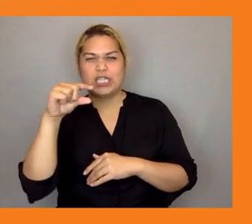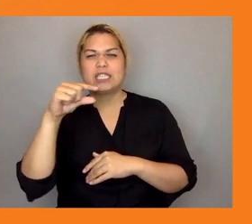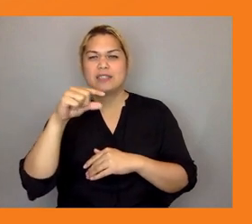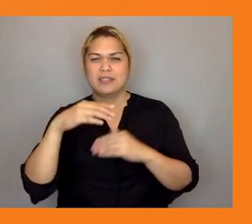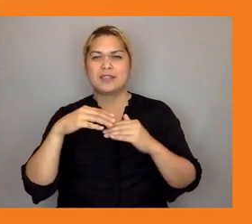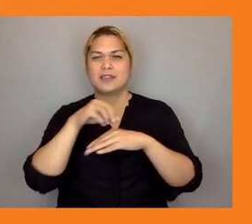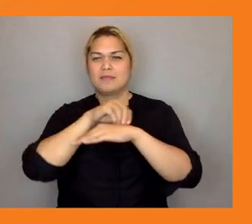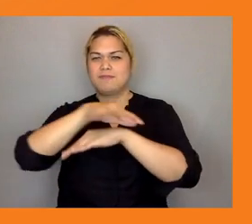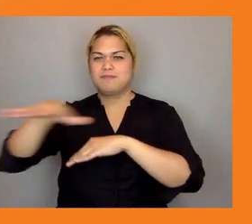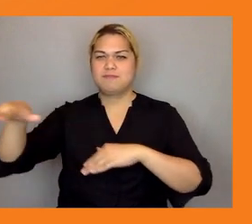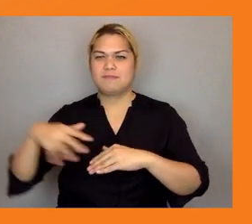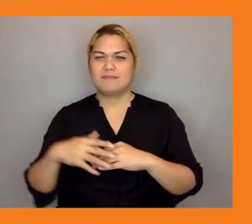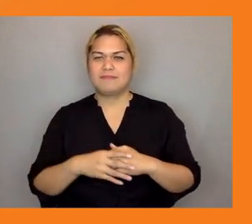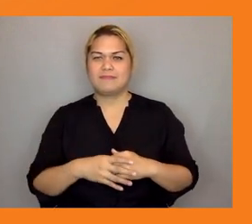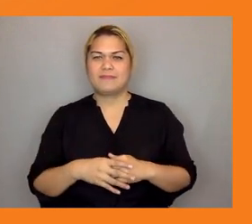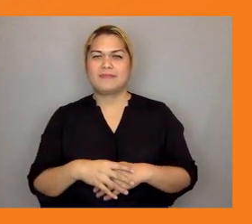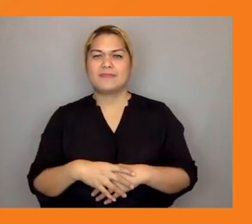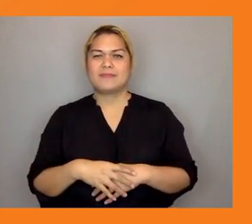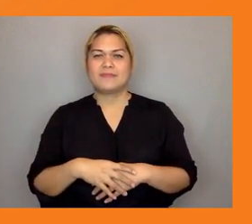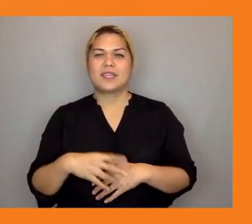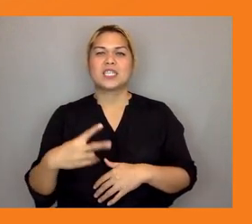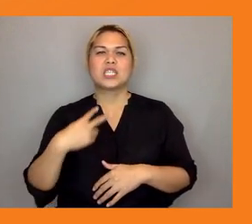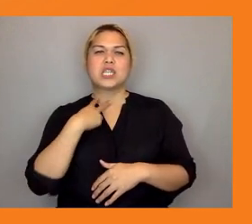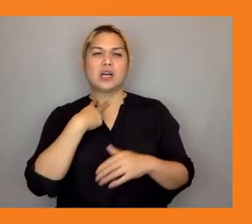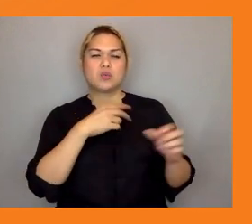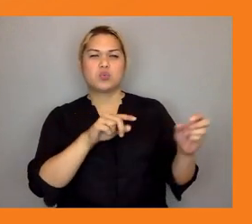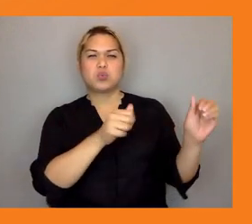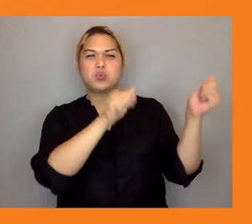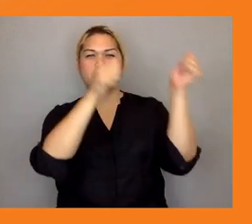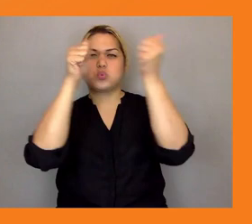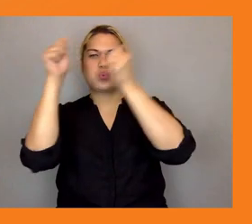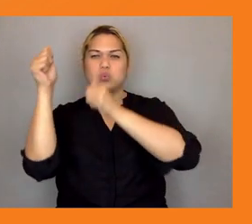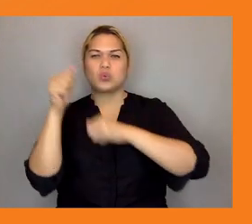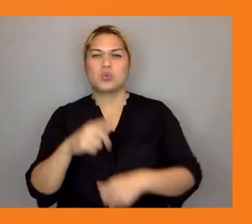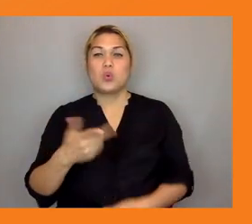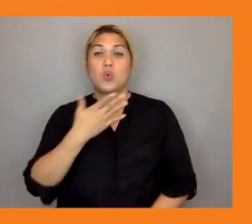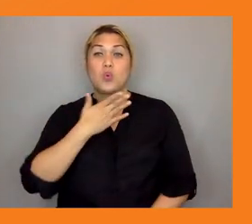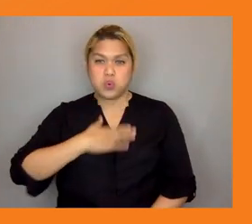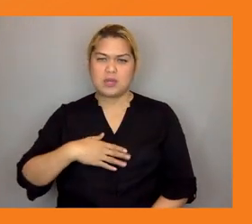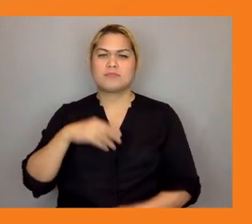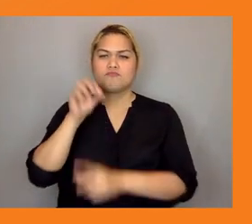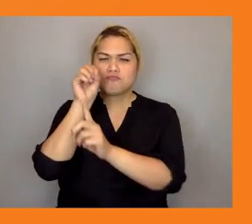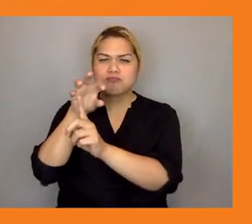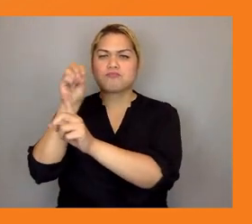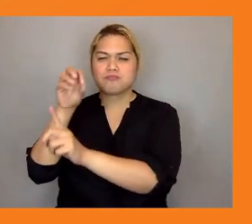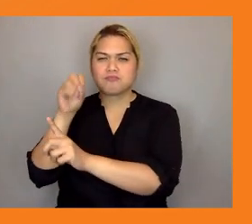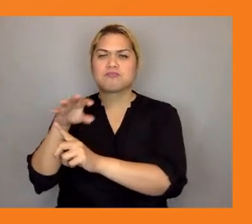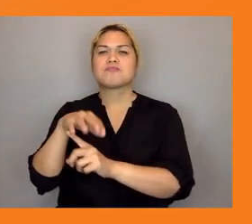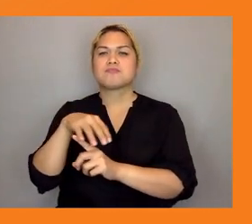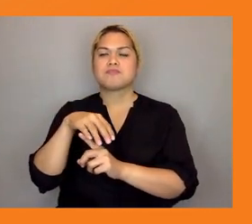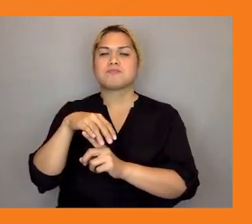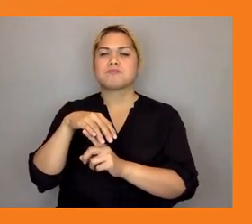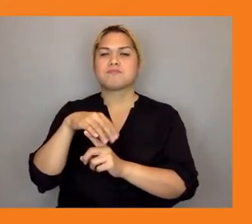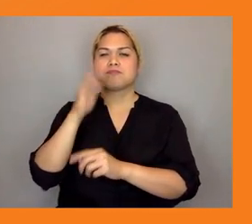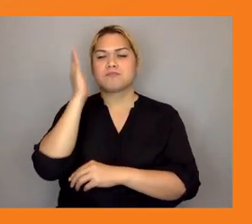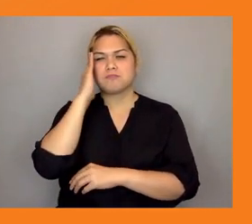uh they wanted to make the communities aware and also they wanted to create where um especially